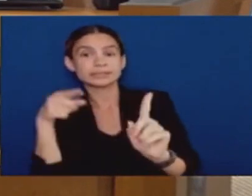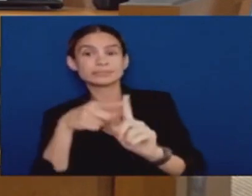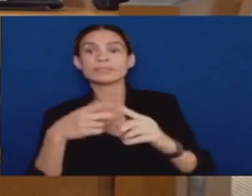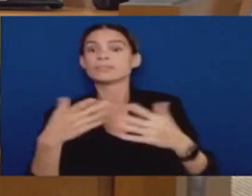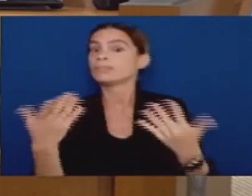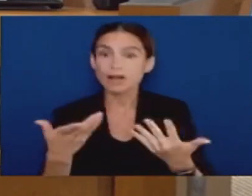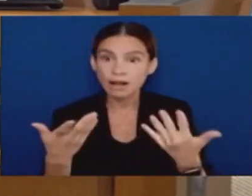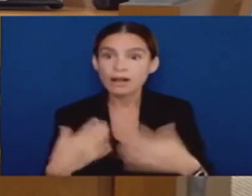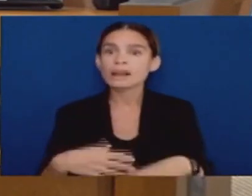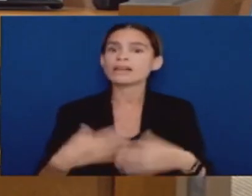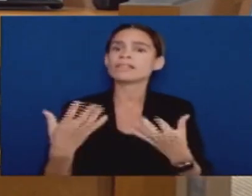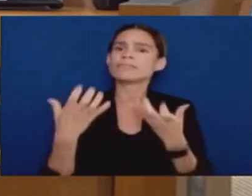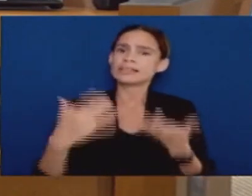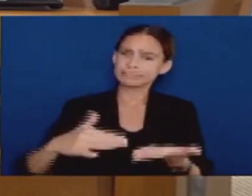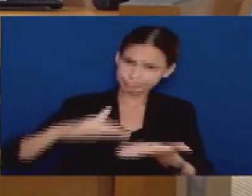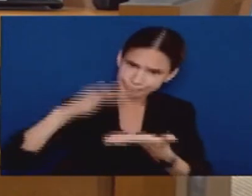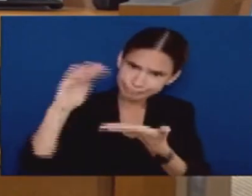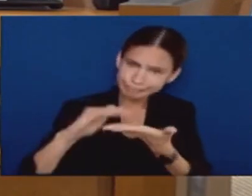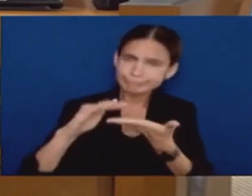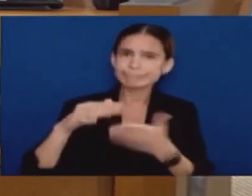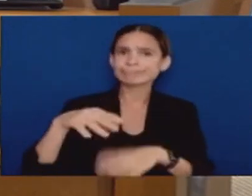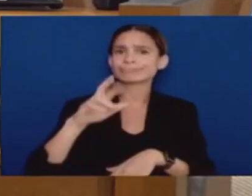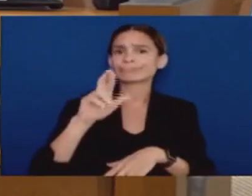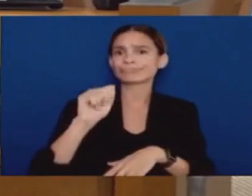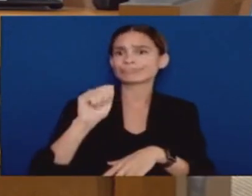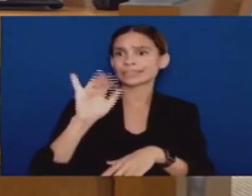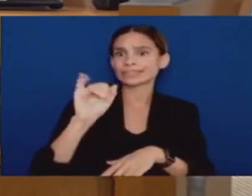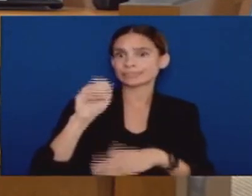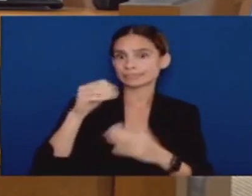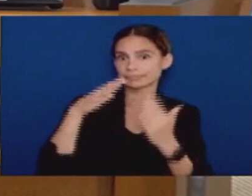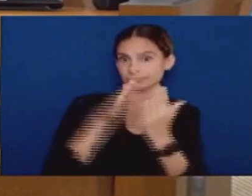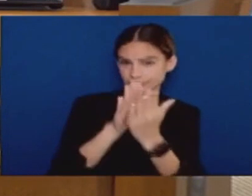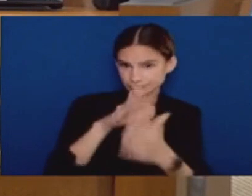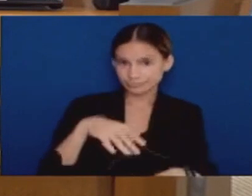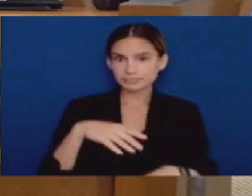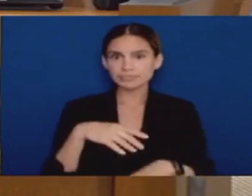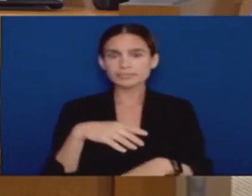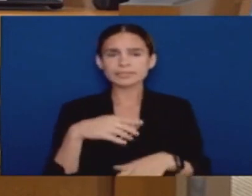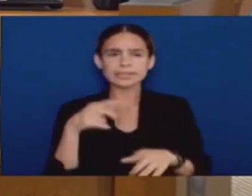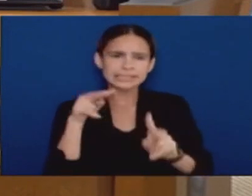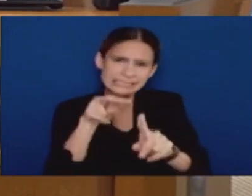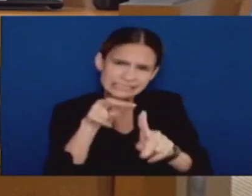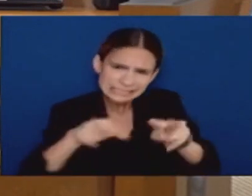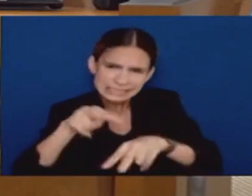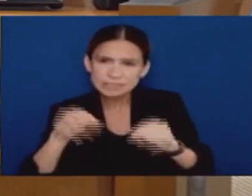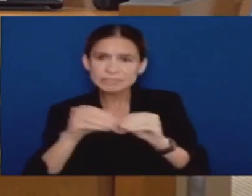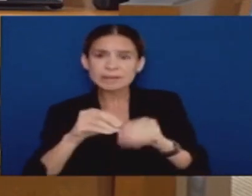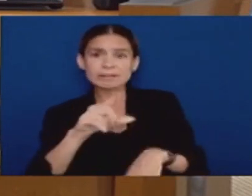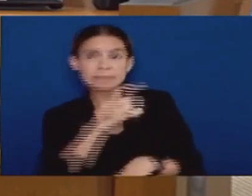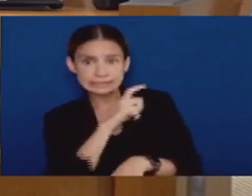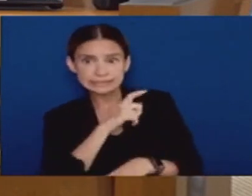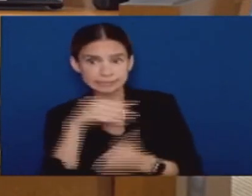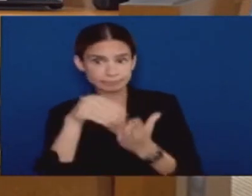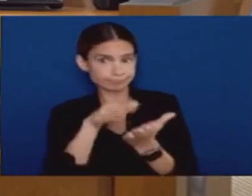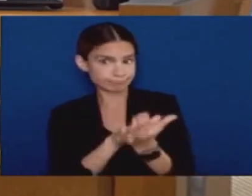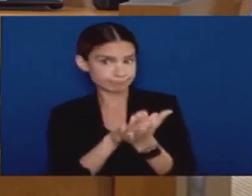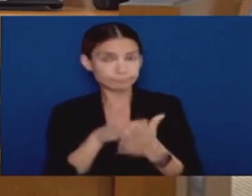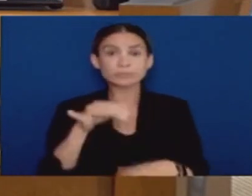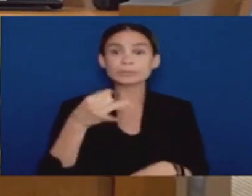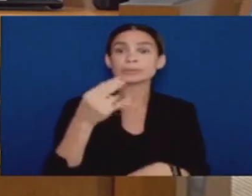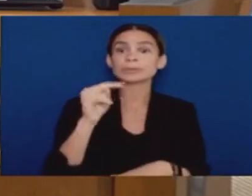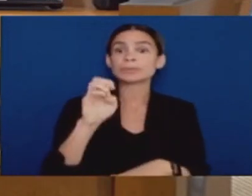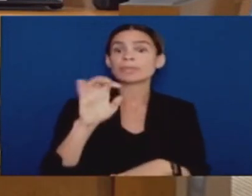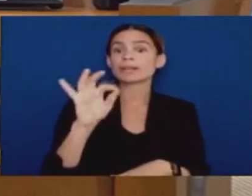agenda for the Riverside County Board of Supervisors meeting of June 9th. The first item is a resolution. The